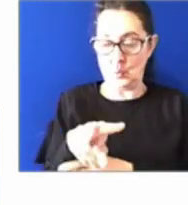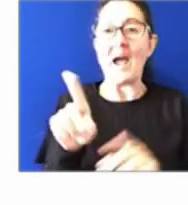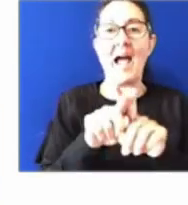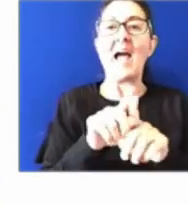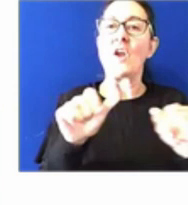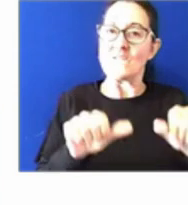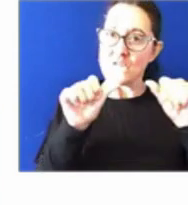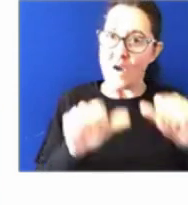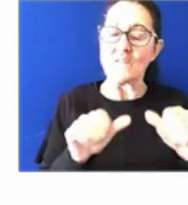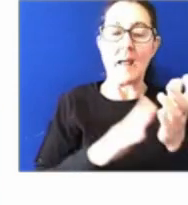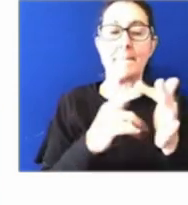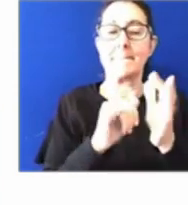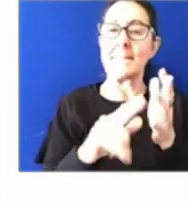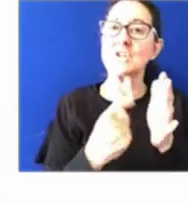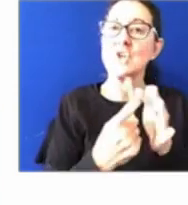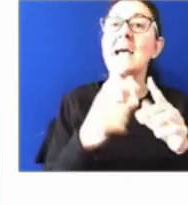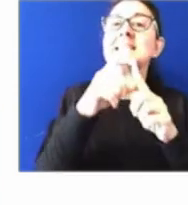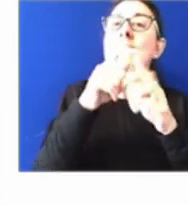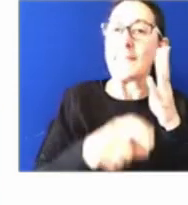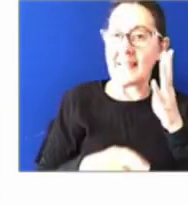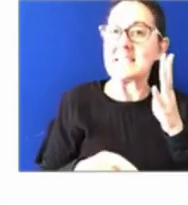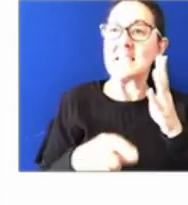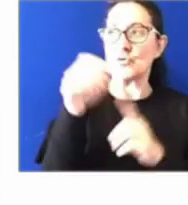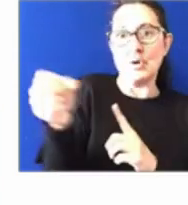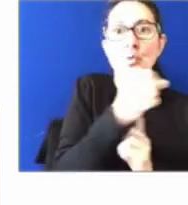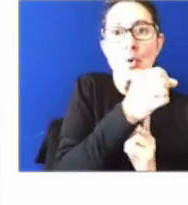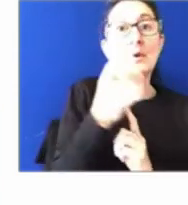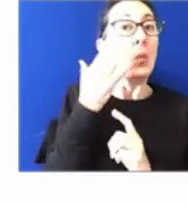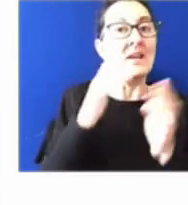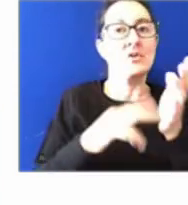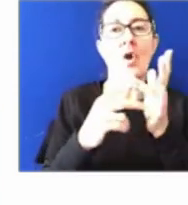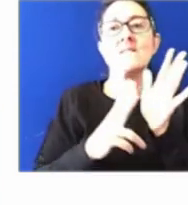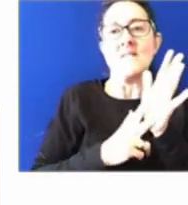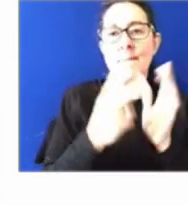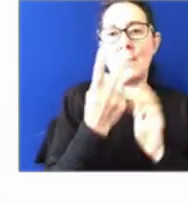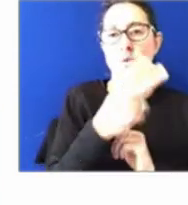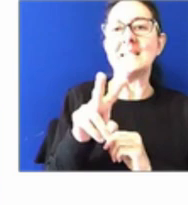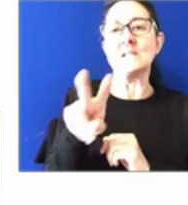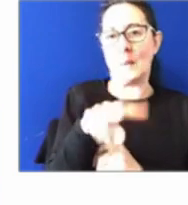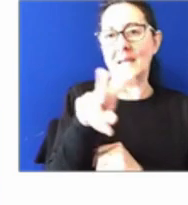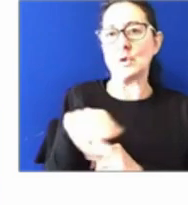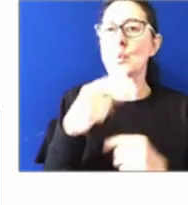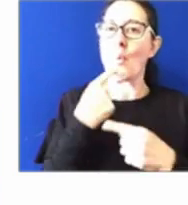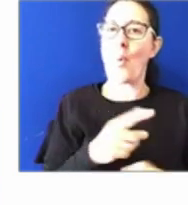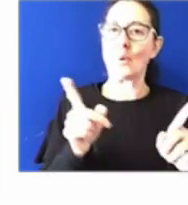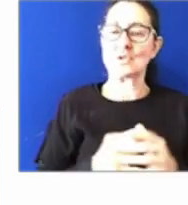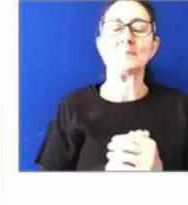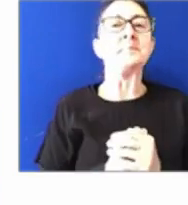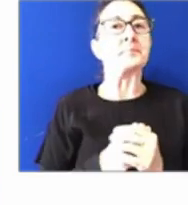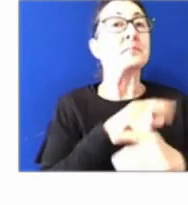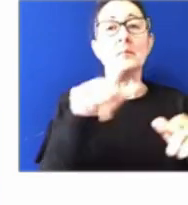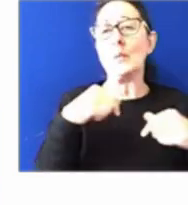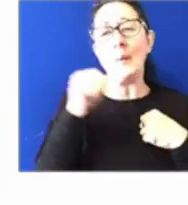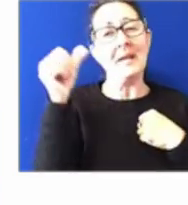Recruitment Hub, which was launched in November 2022. We know that we need to do more to